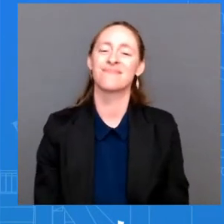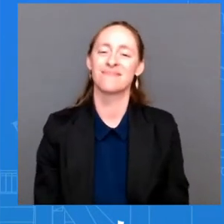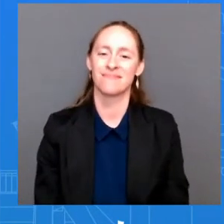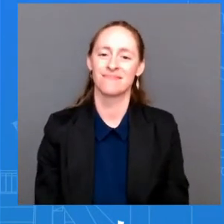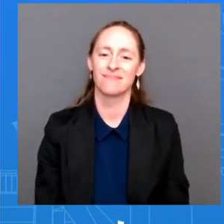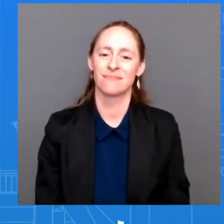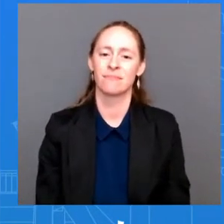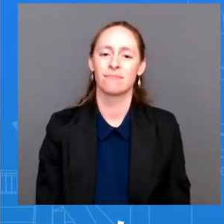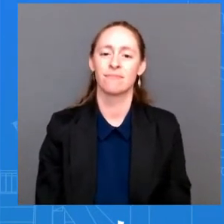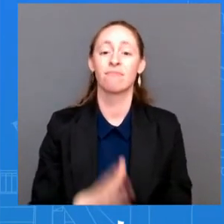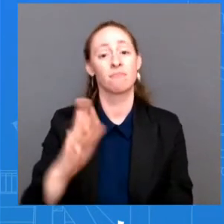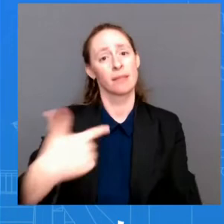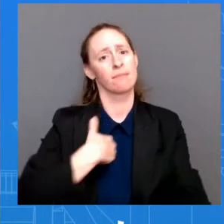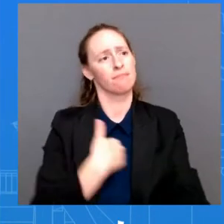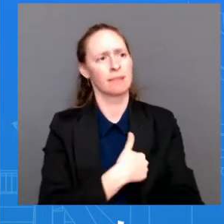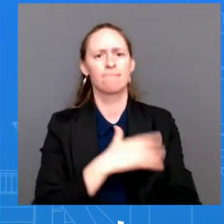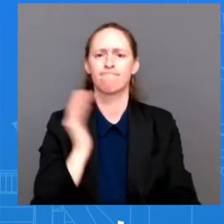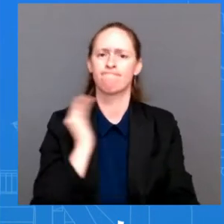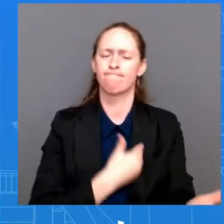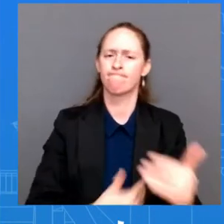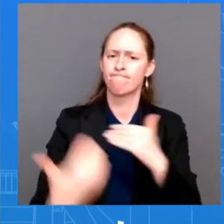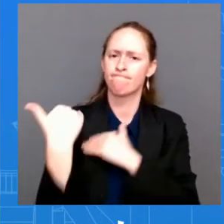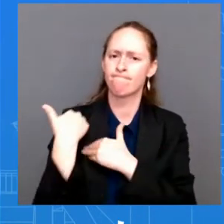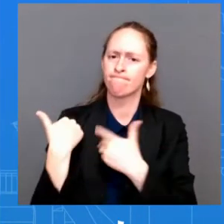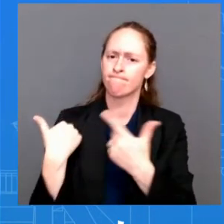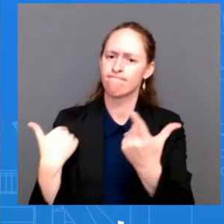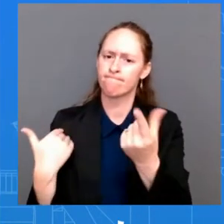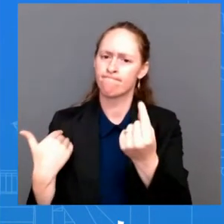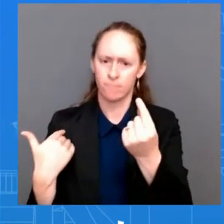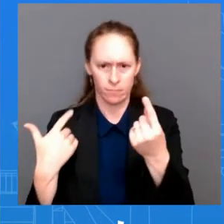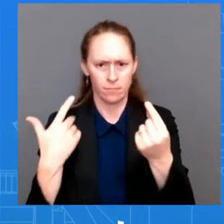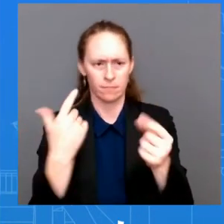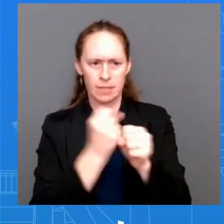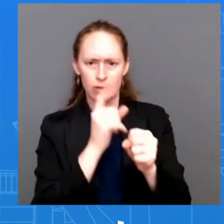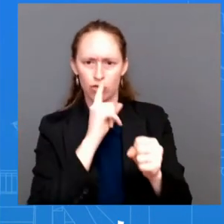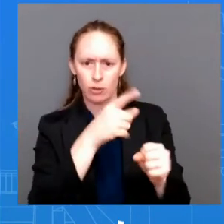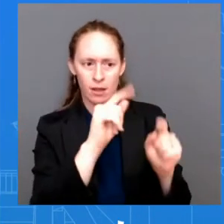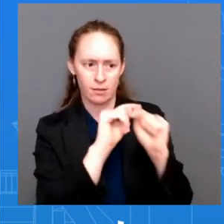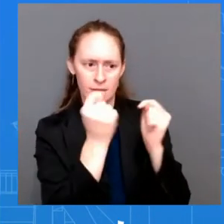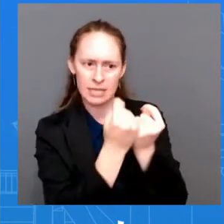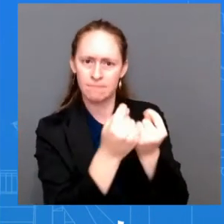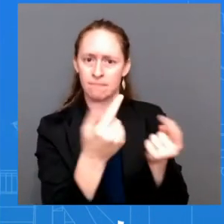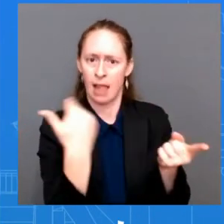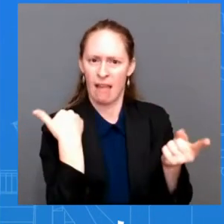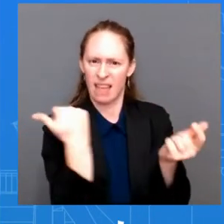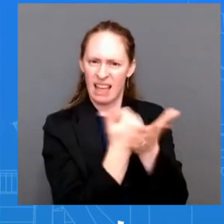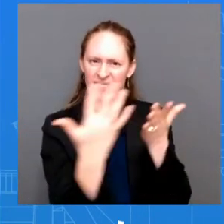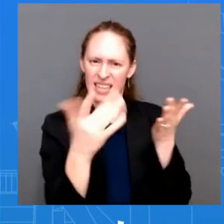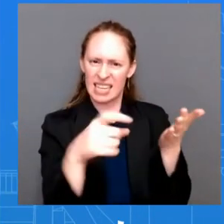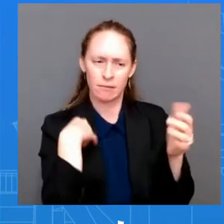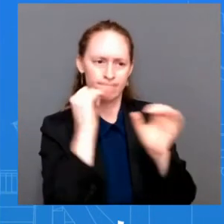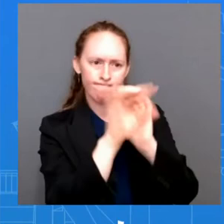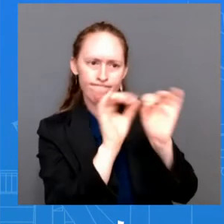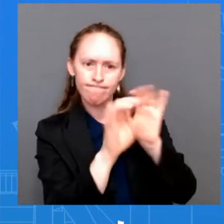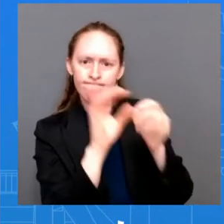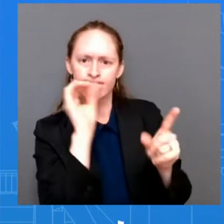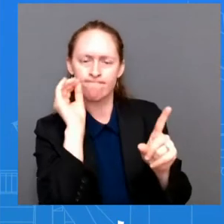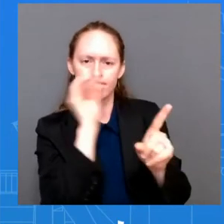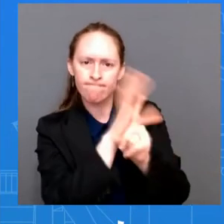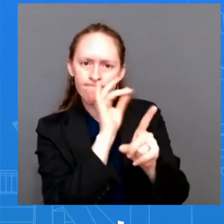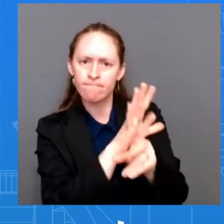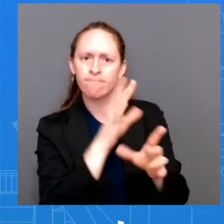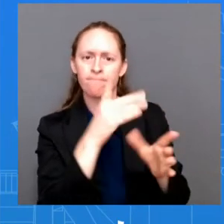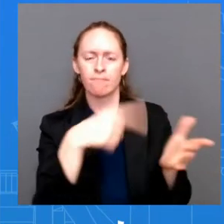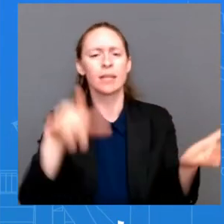sure that she and her team have all the information they need. And we keep that line of communication throughout a trip, as we should.